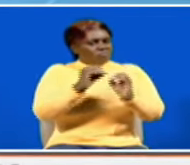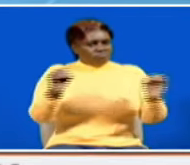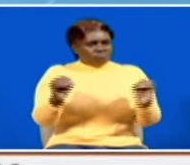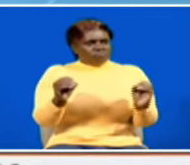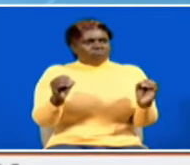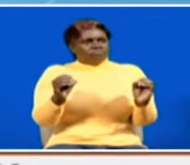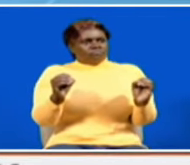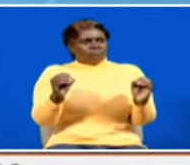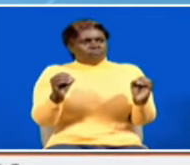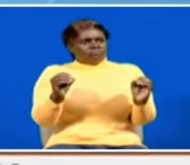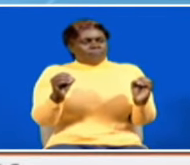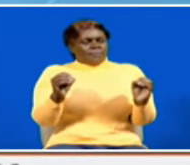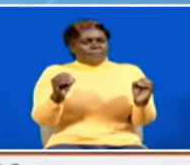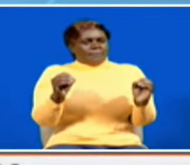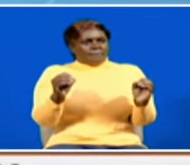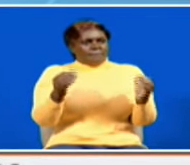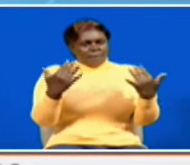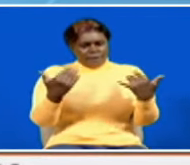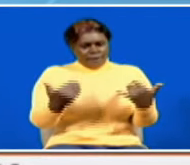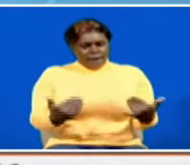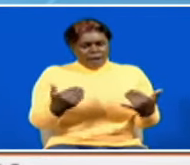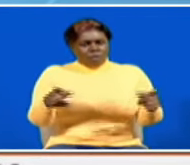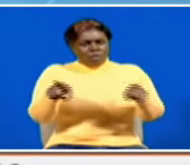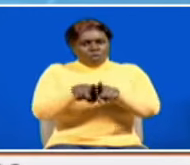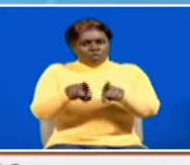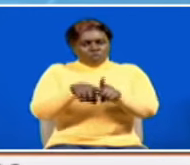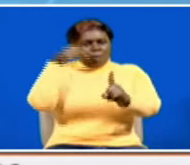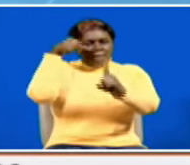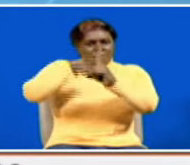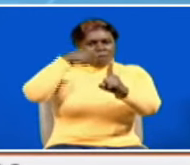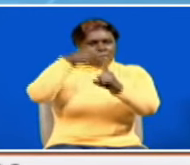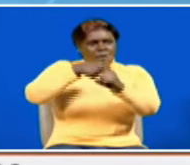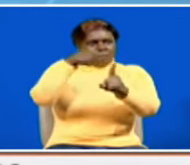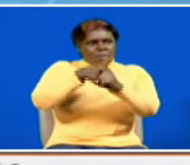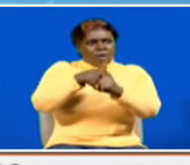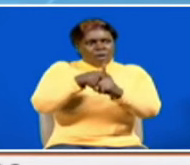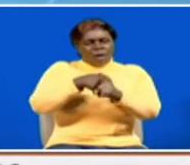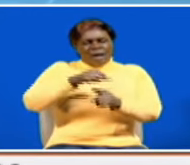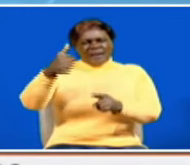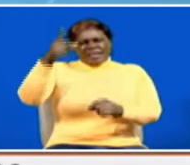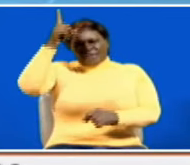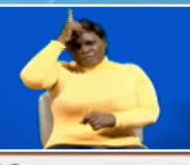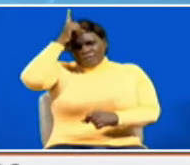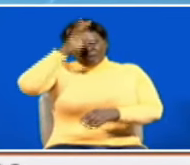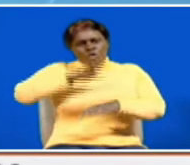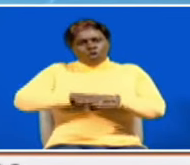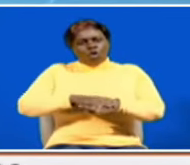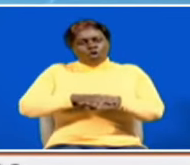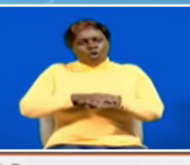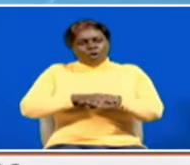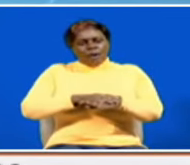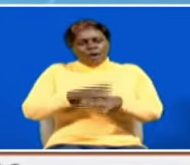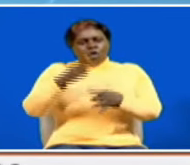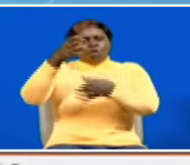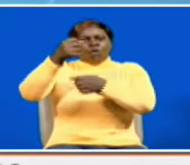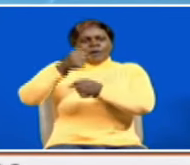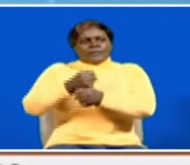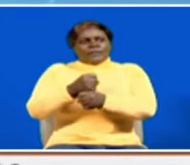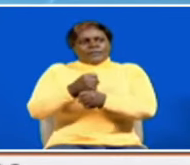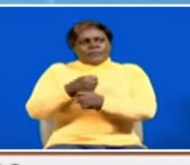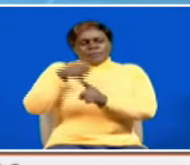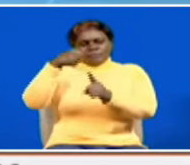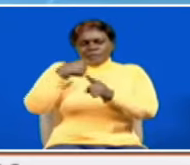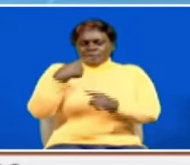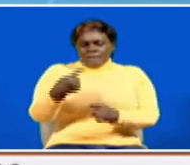plant was closed down currently she is also fighting for uyombo villages concerning a nuclear plant tobias chanji